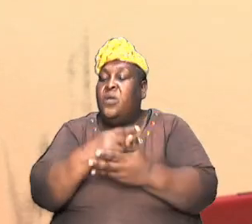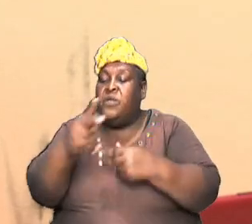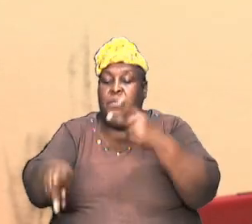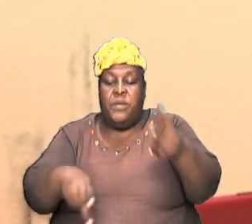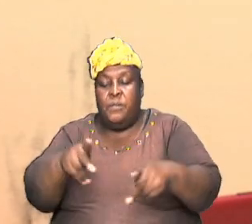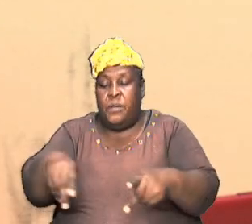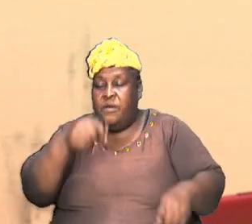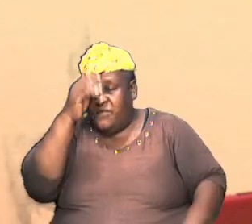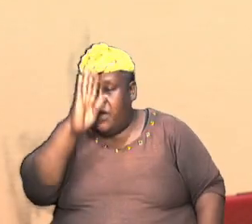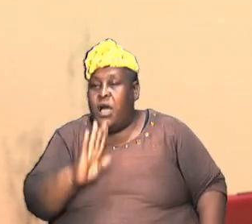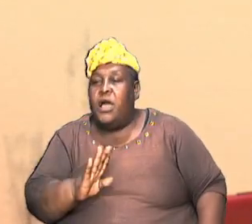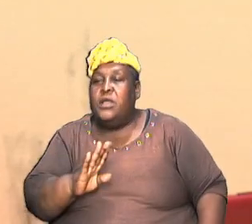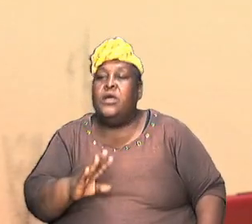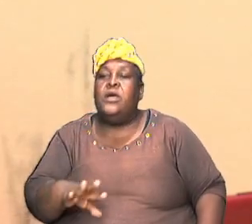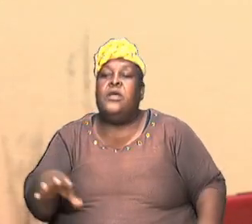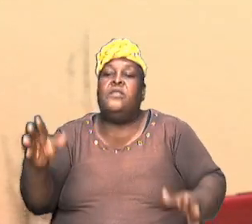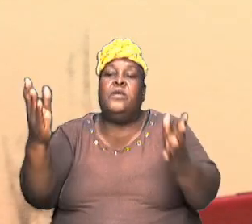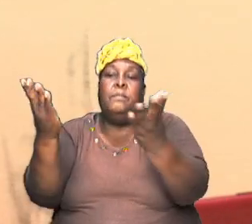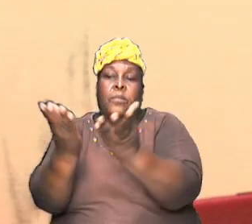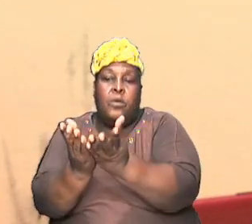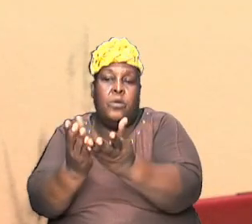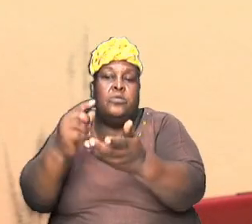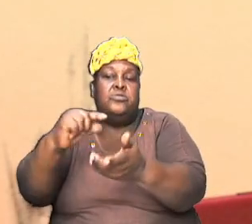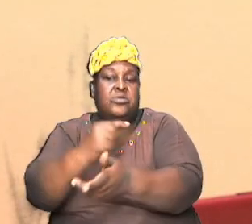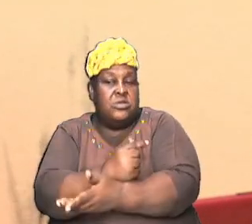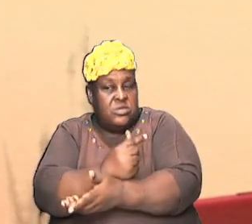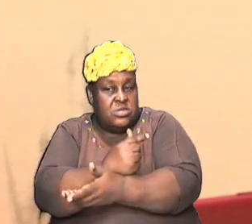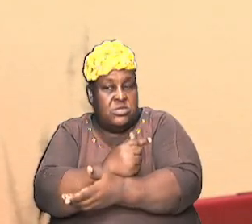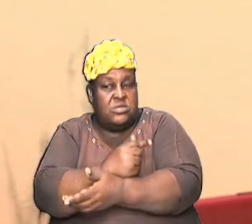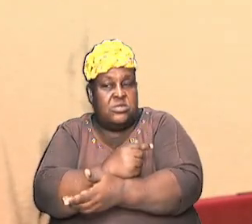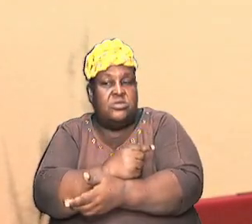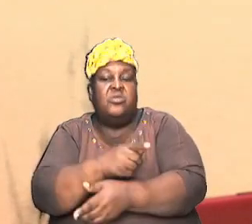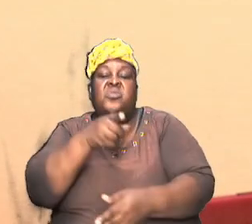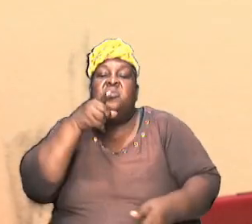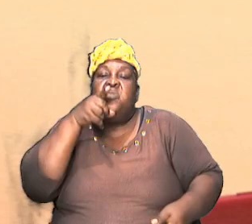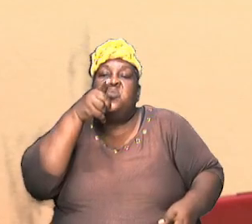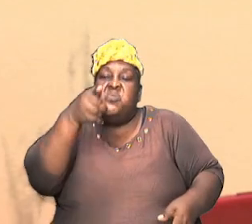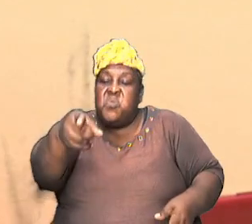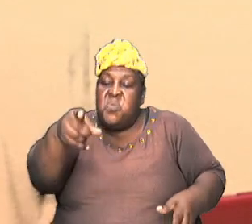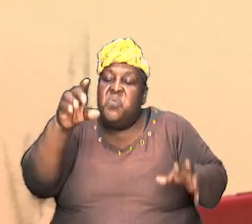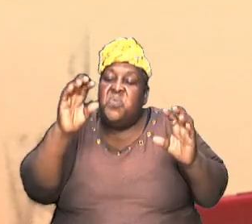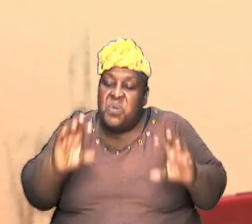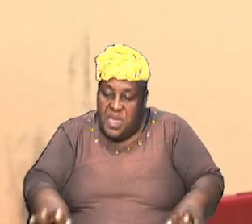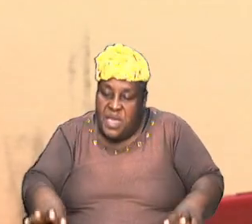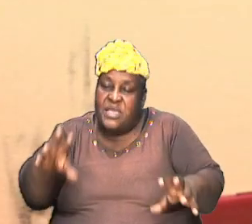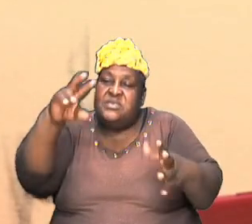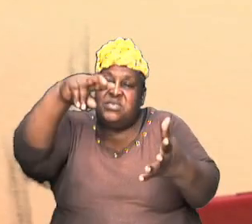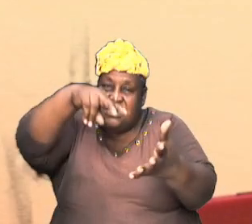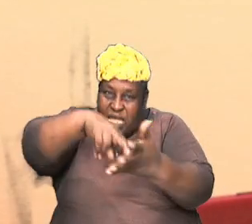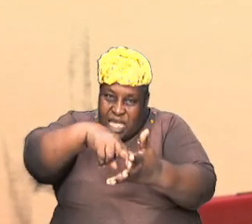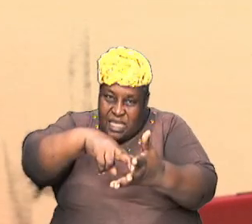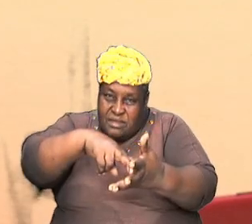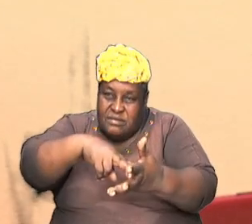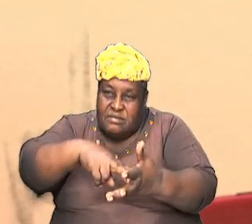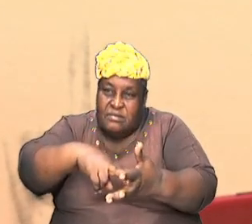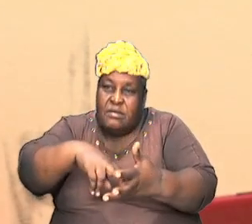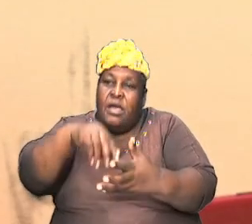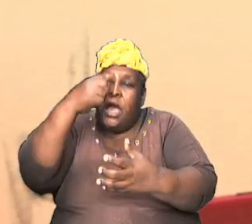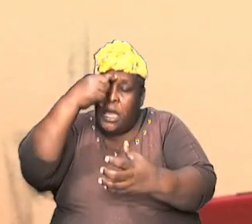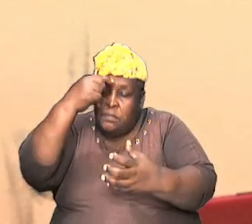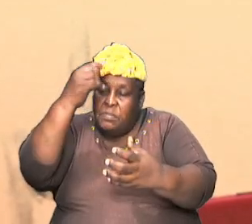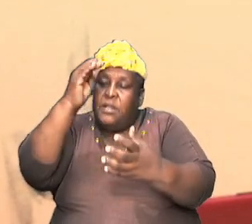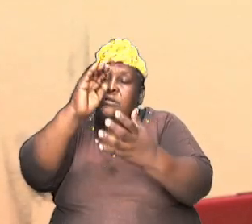God that the book of Genesis you can stand on that book